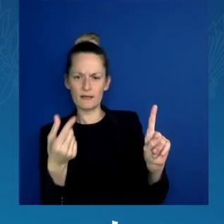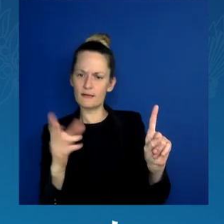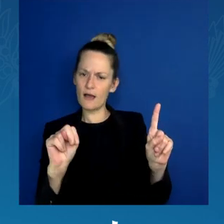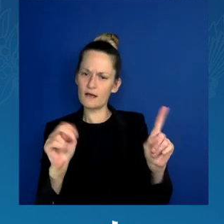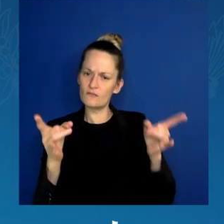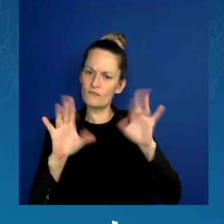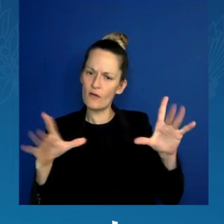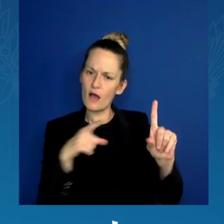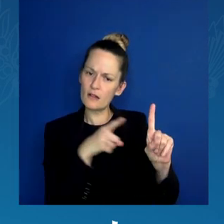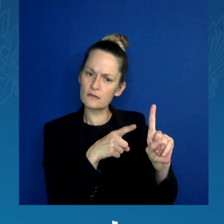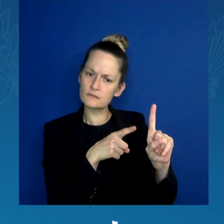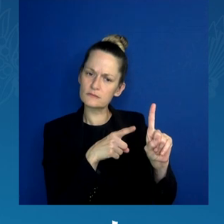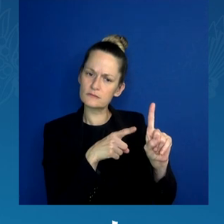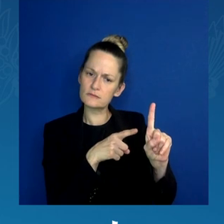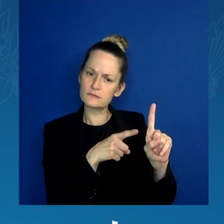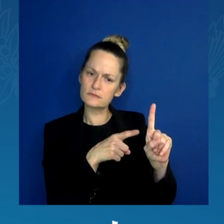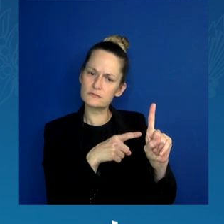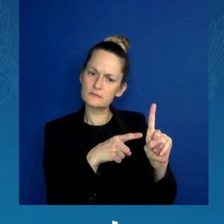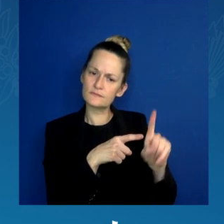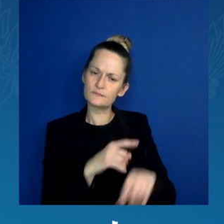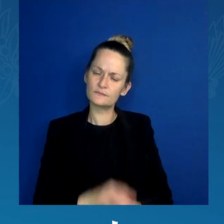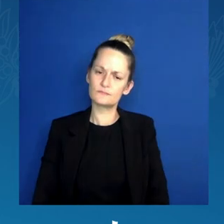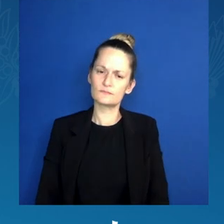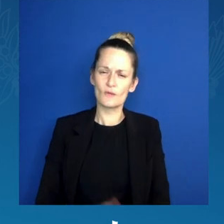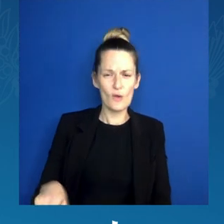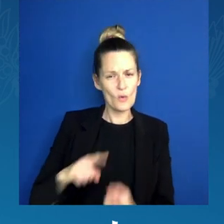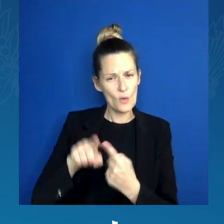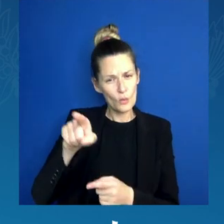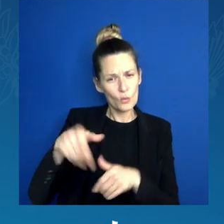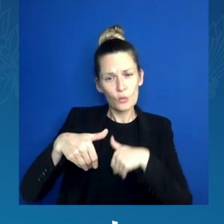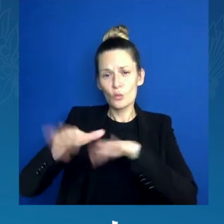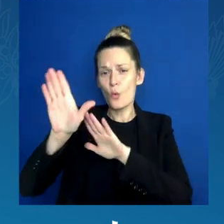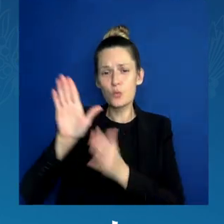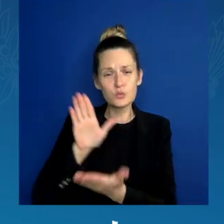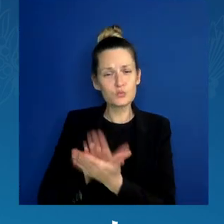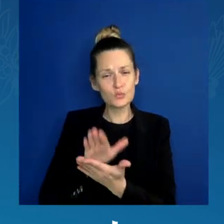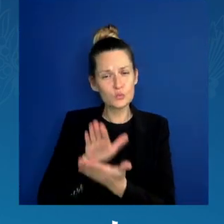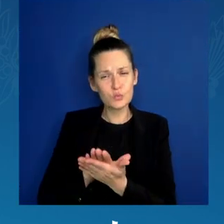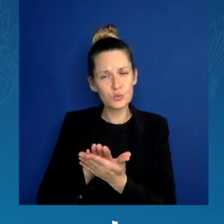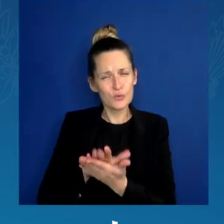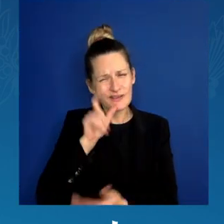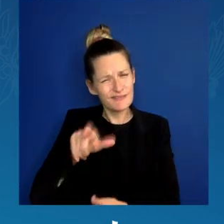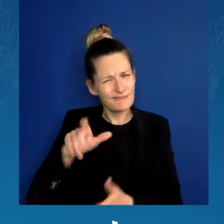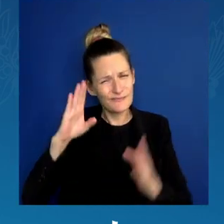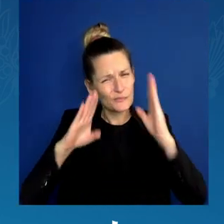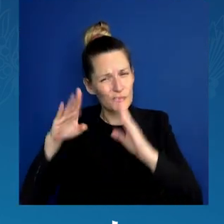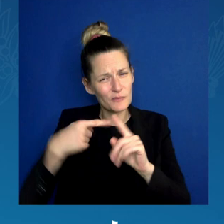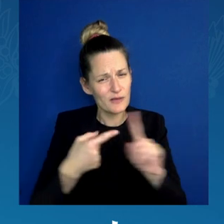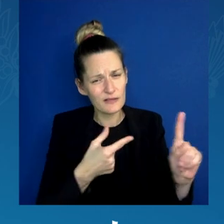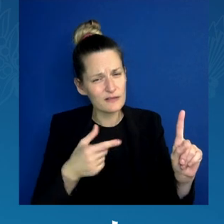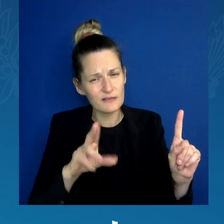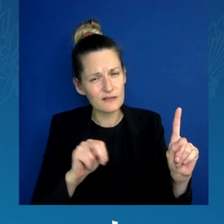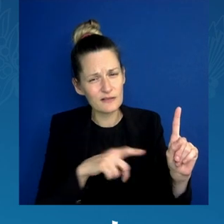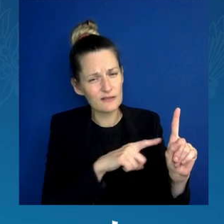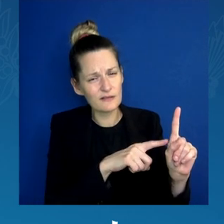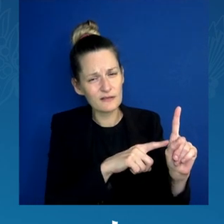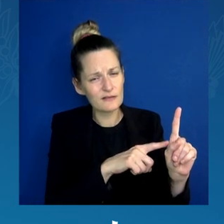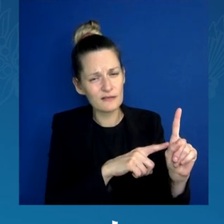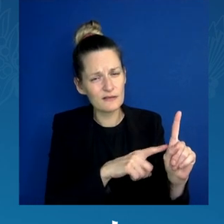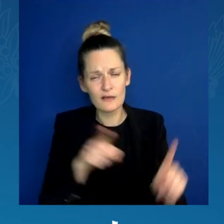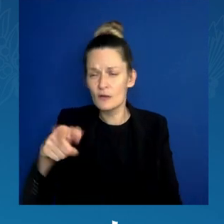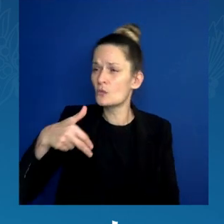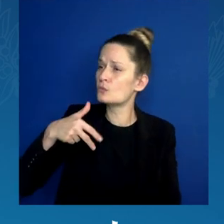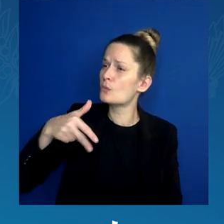classroom or just walking home from school. But here's the thing, you again,